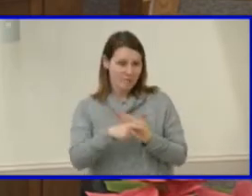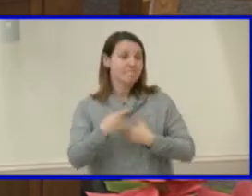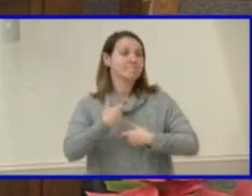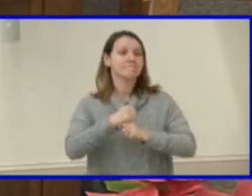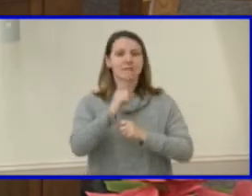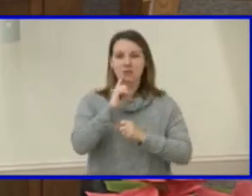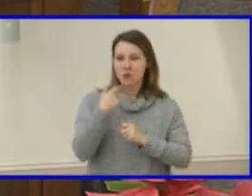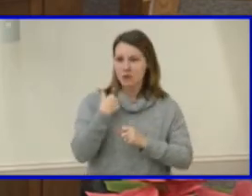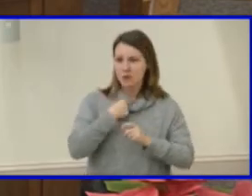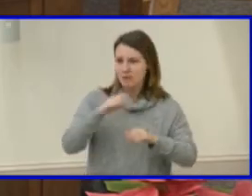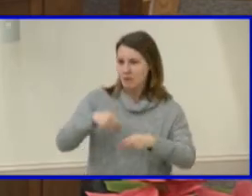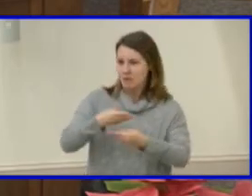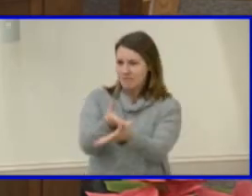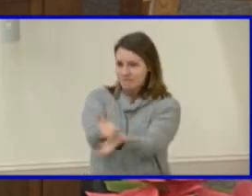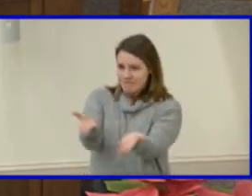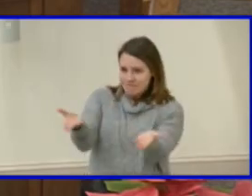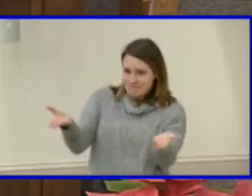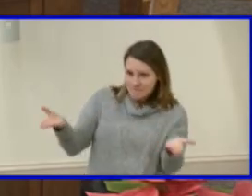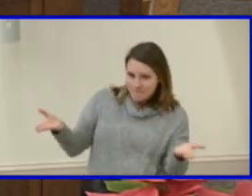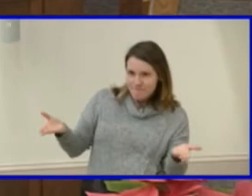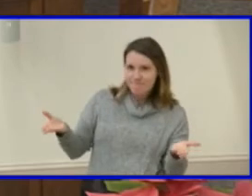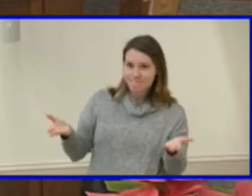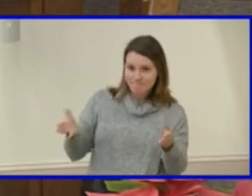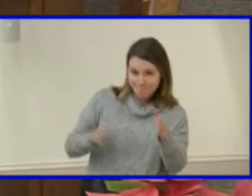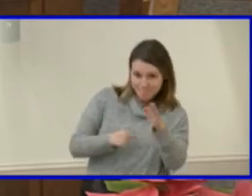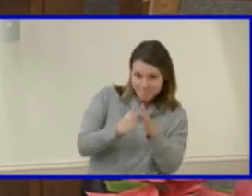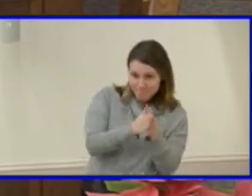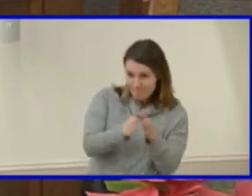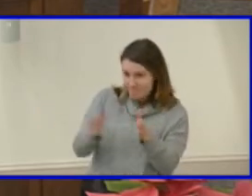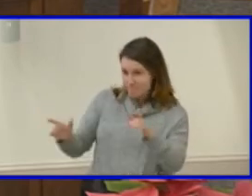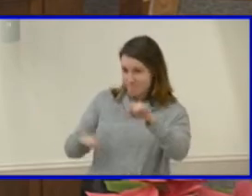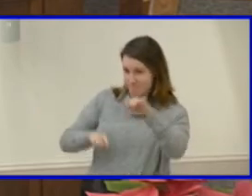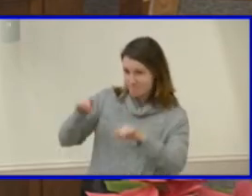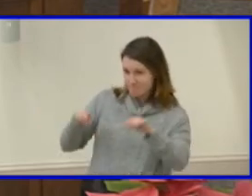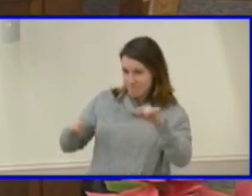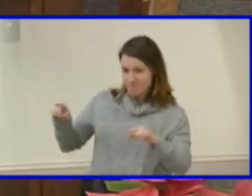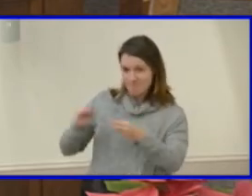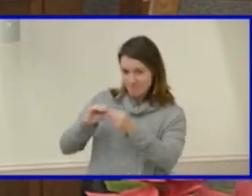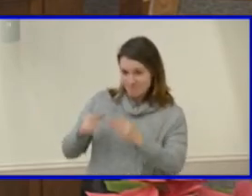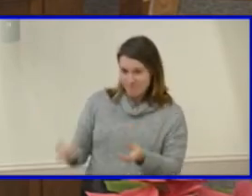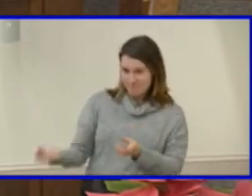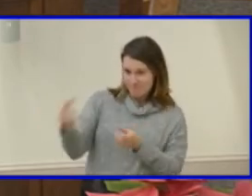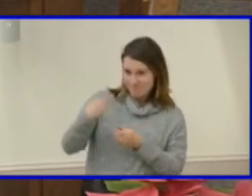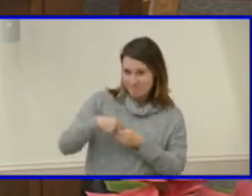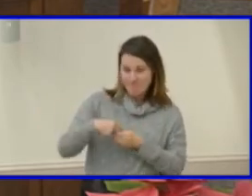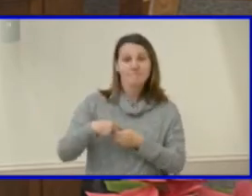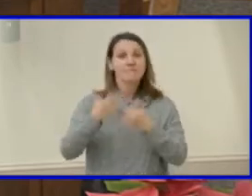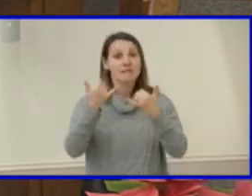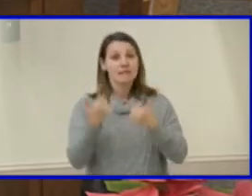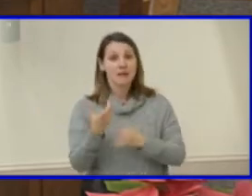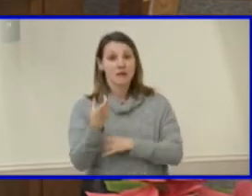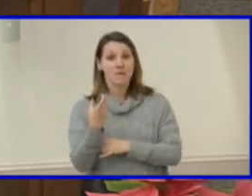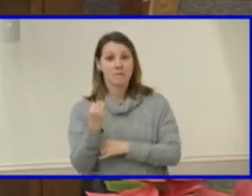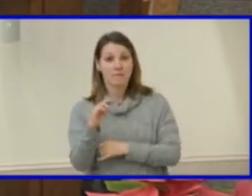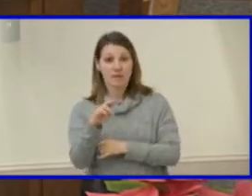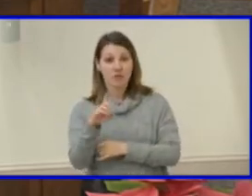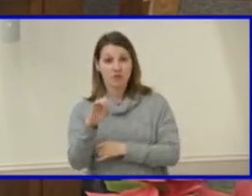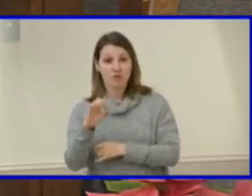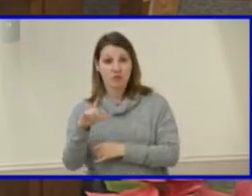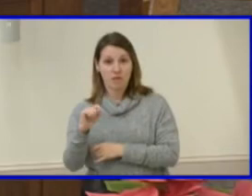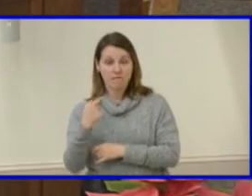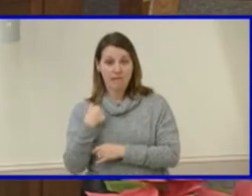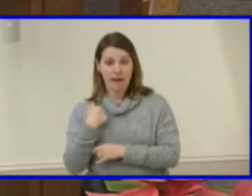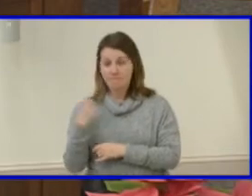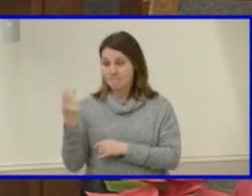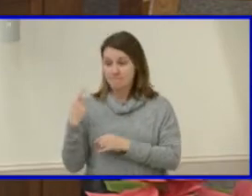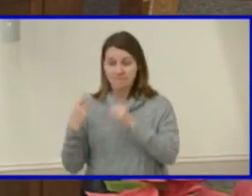extending this opportunity to the broadest range of students. At this time, Mr. Dusalt and I will now take any questions